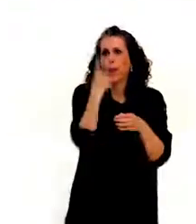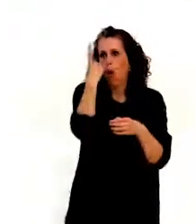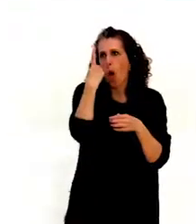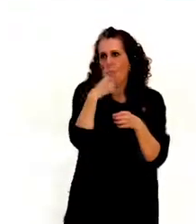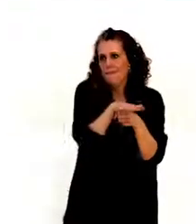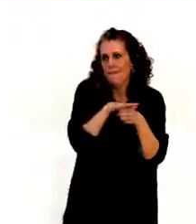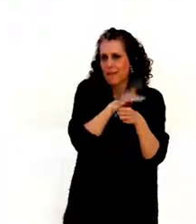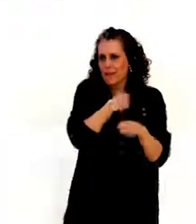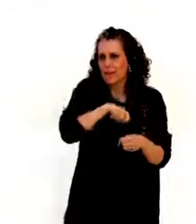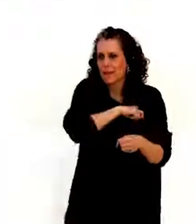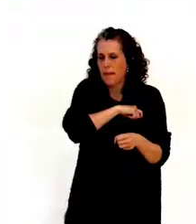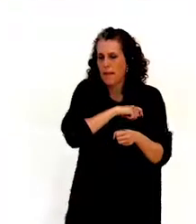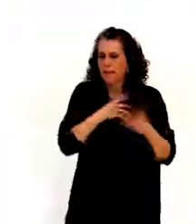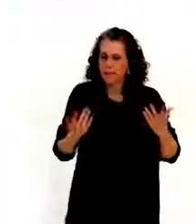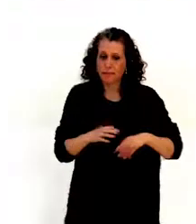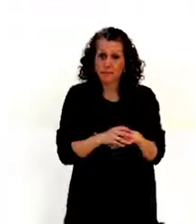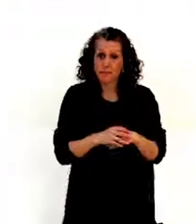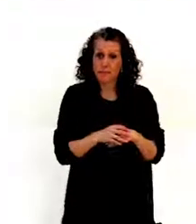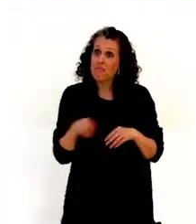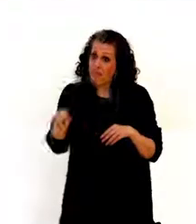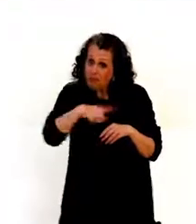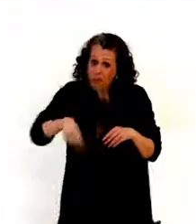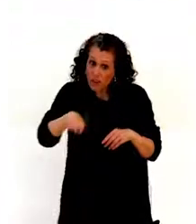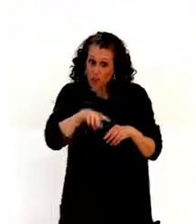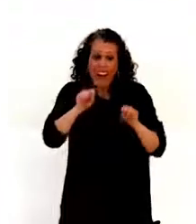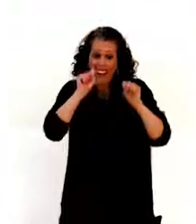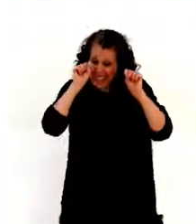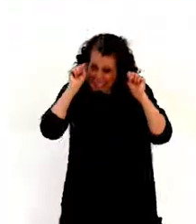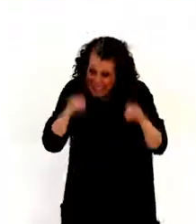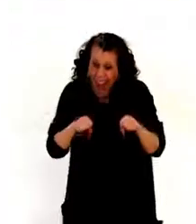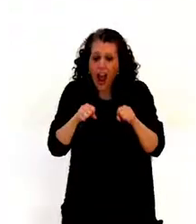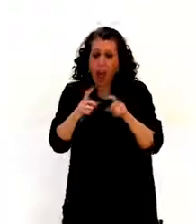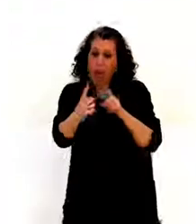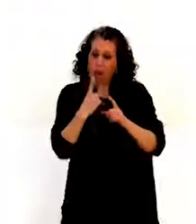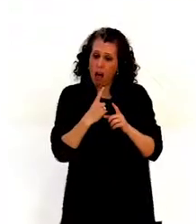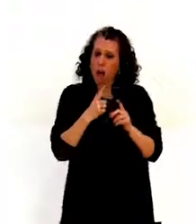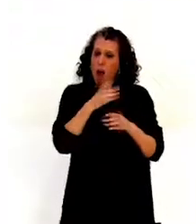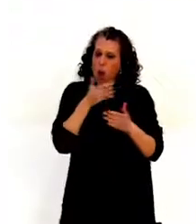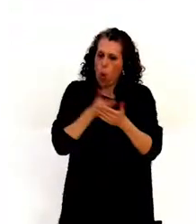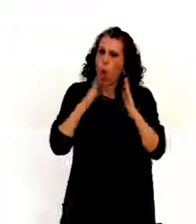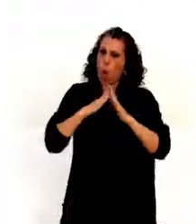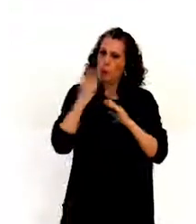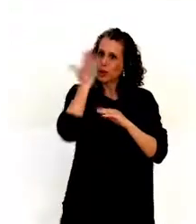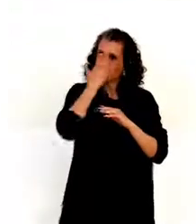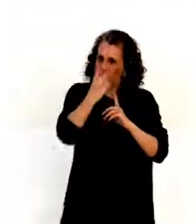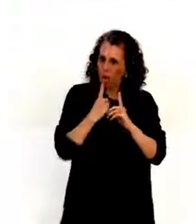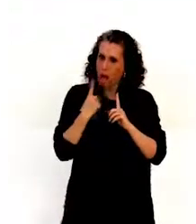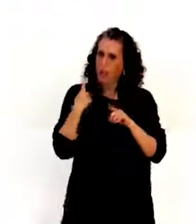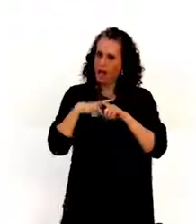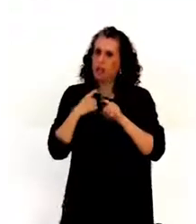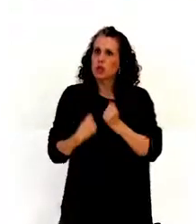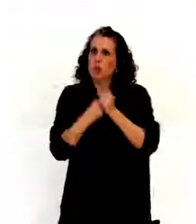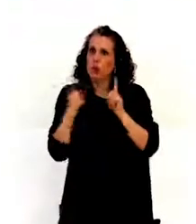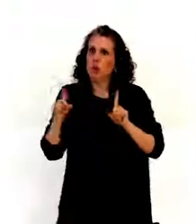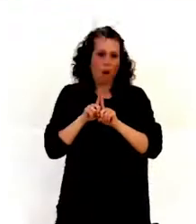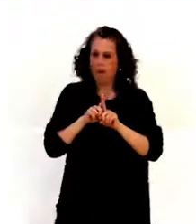if it was hypothetically possible for them to go to regular school with supports, they would be always sent to